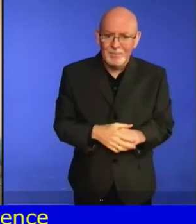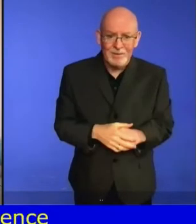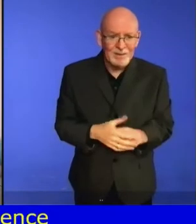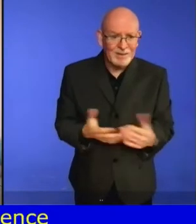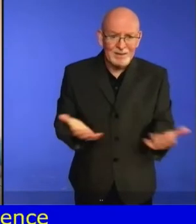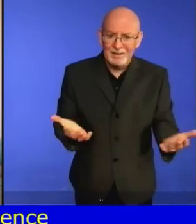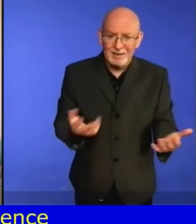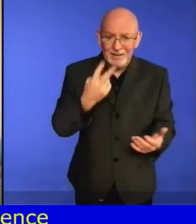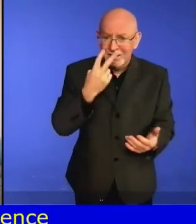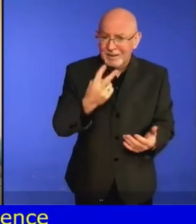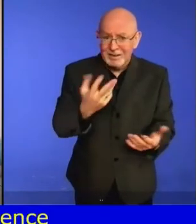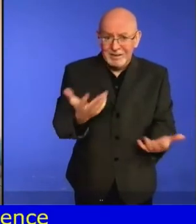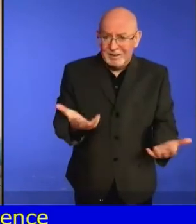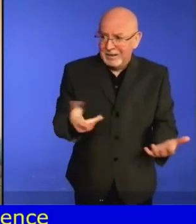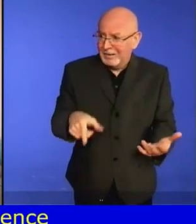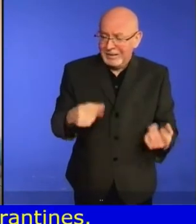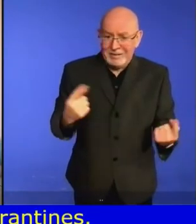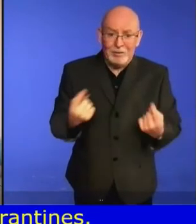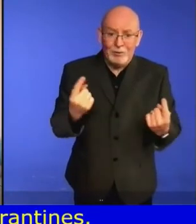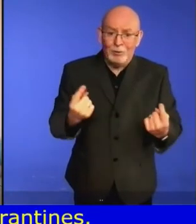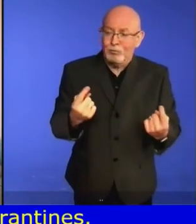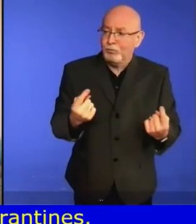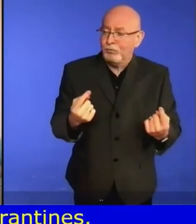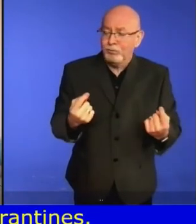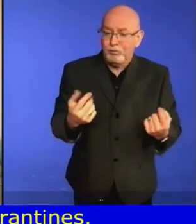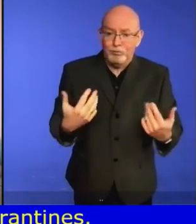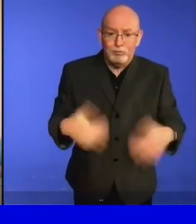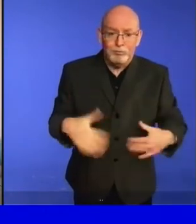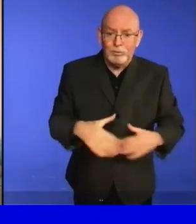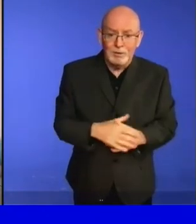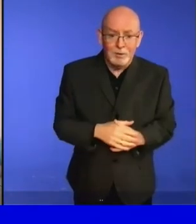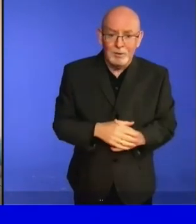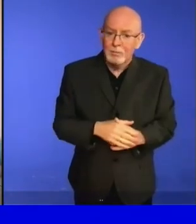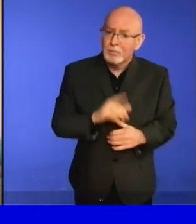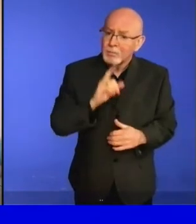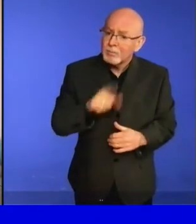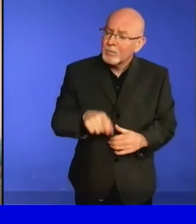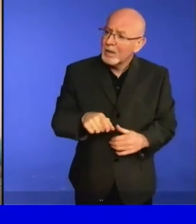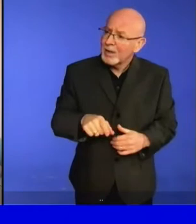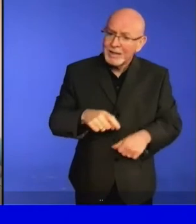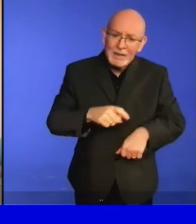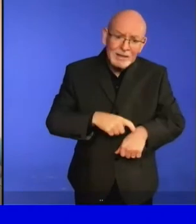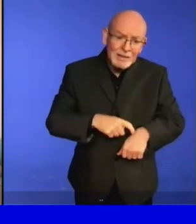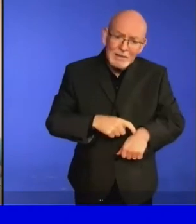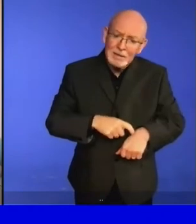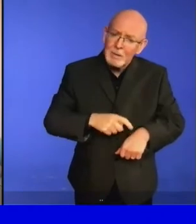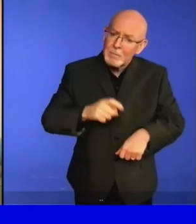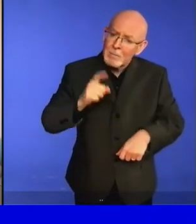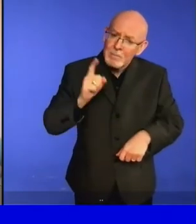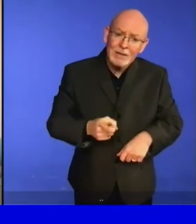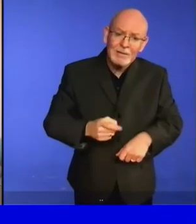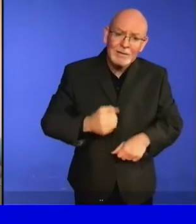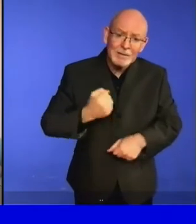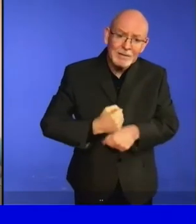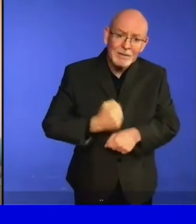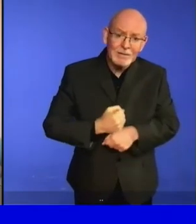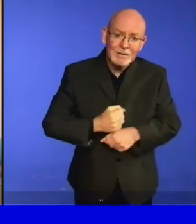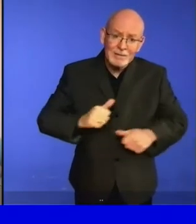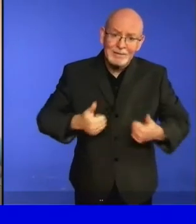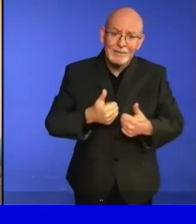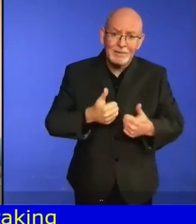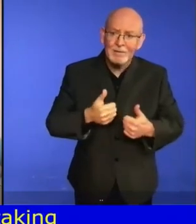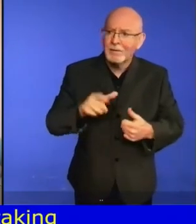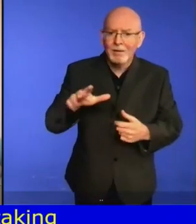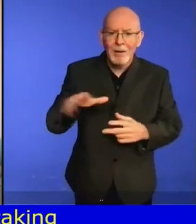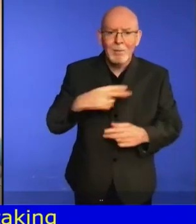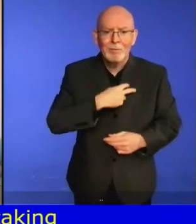2021. It is for this reason that I am calling on the Commission on the Status of Women Commission to ensure